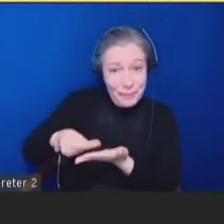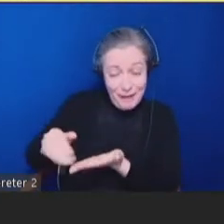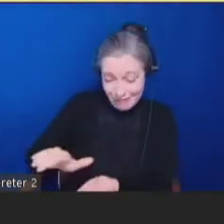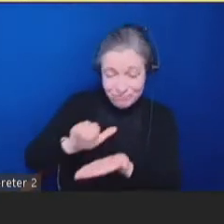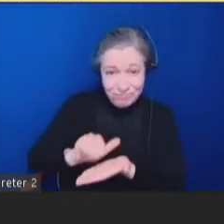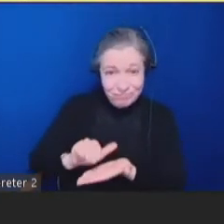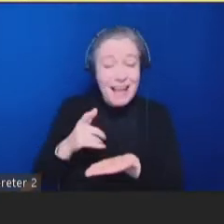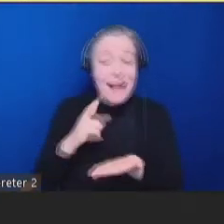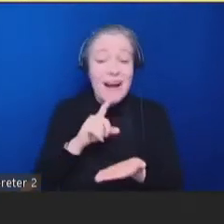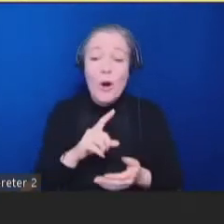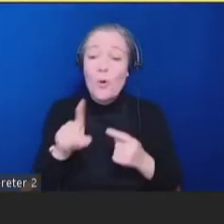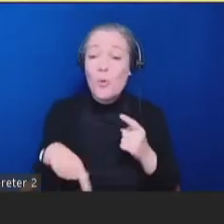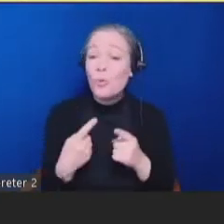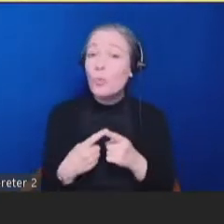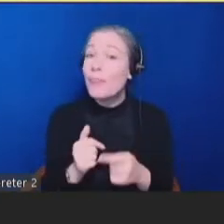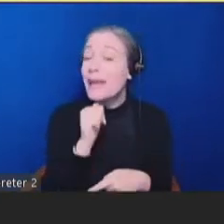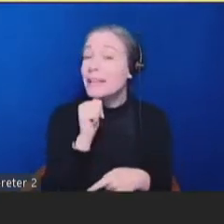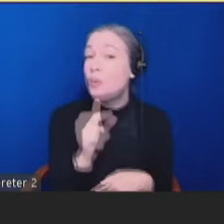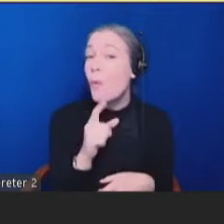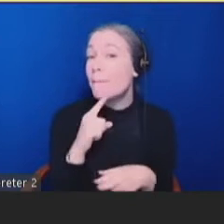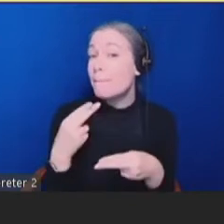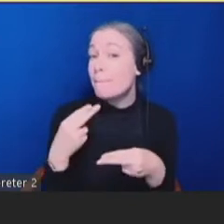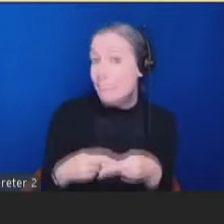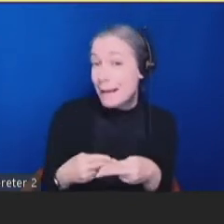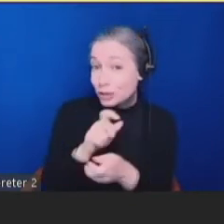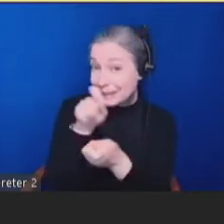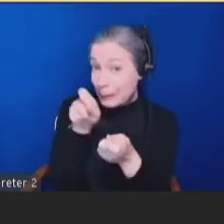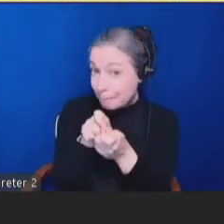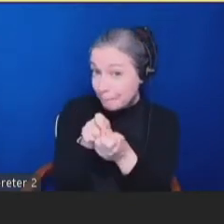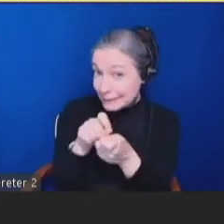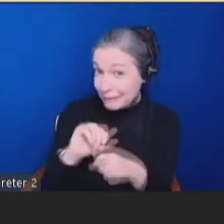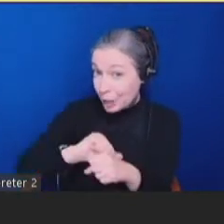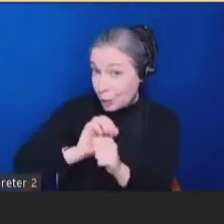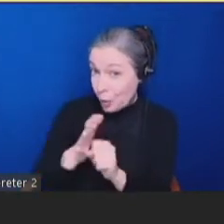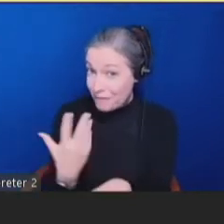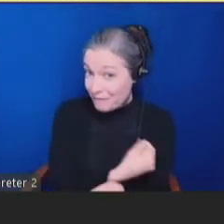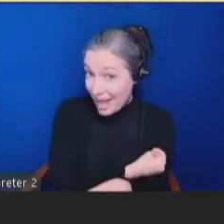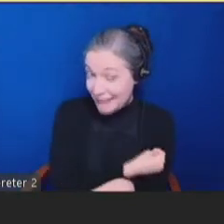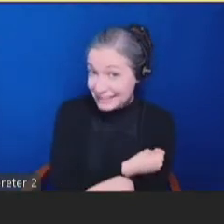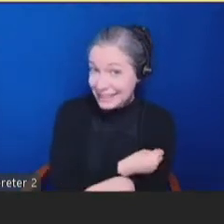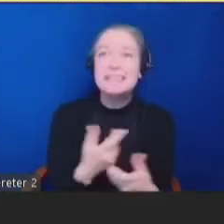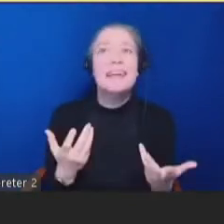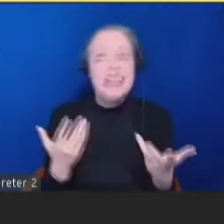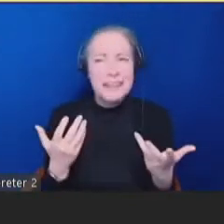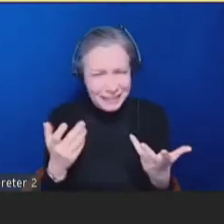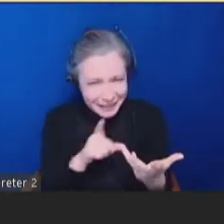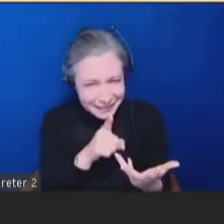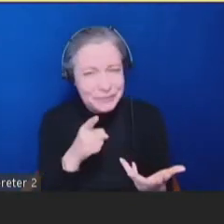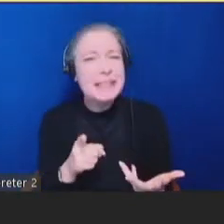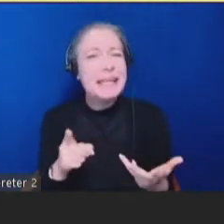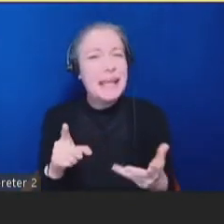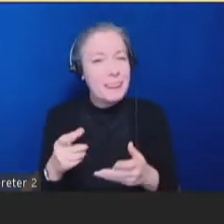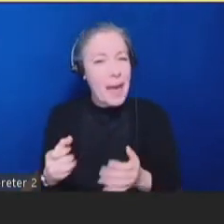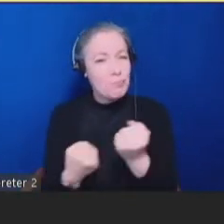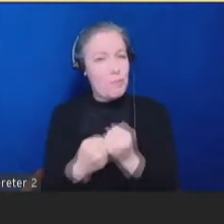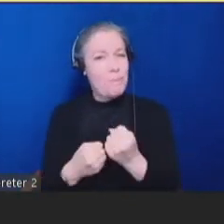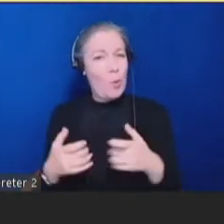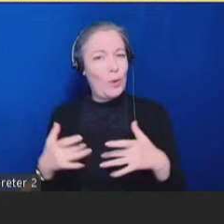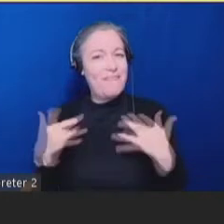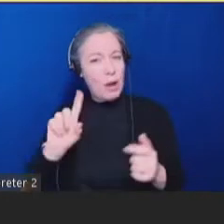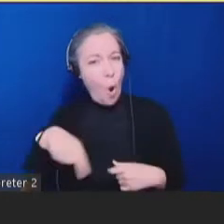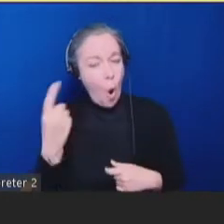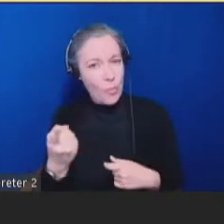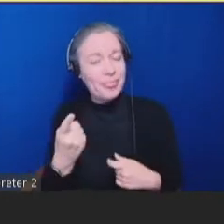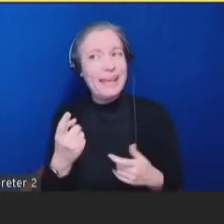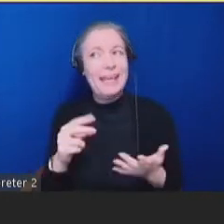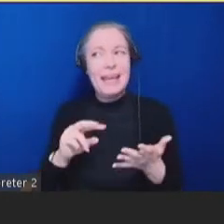mention COVID vaccines, specifically when promoting an event, which has been interesting. Unhoused homeless populations are also